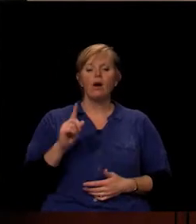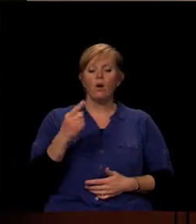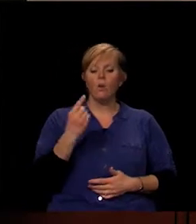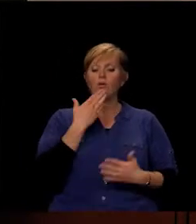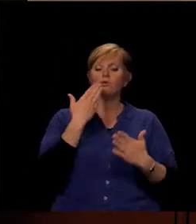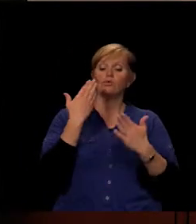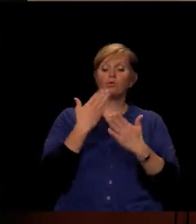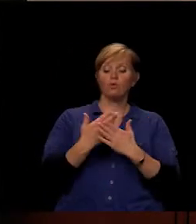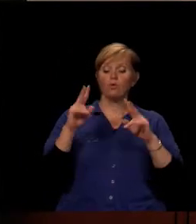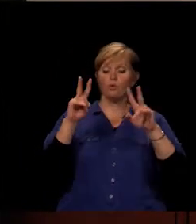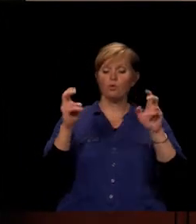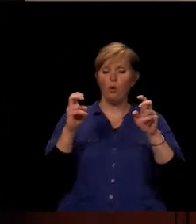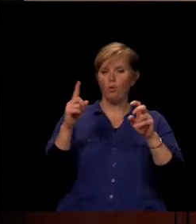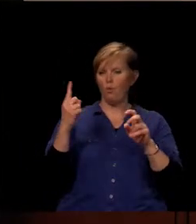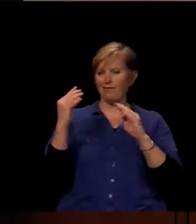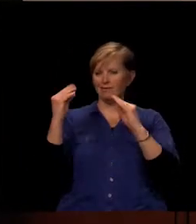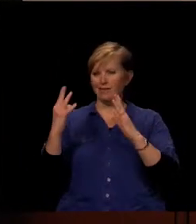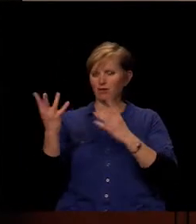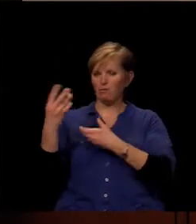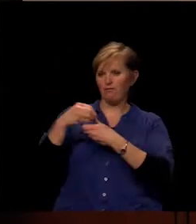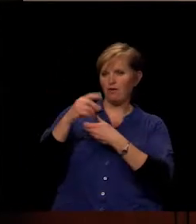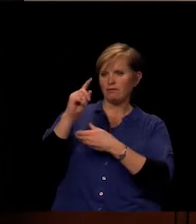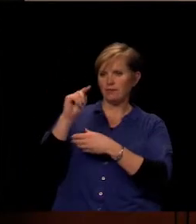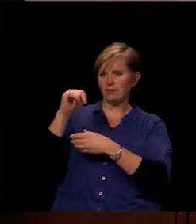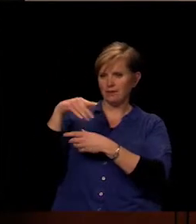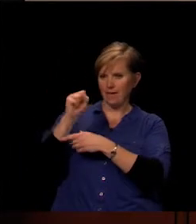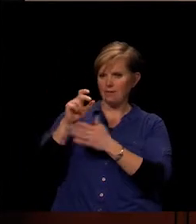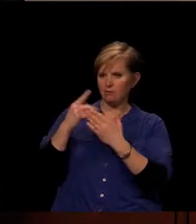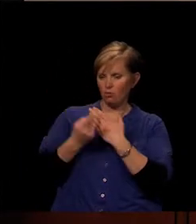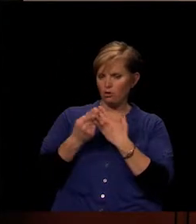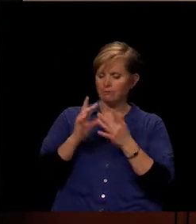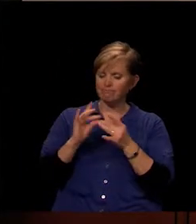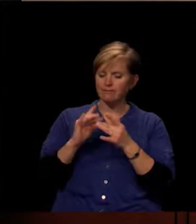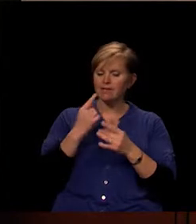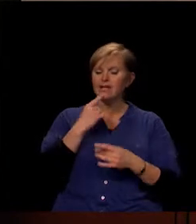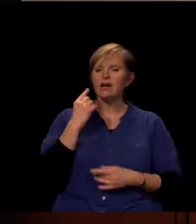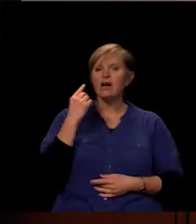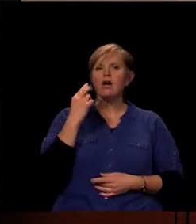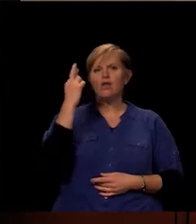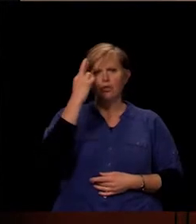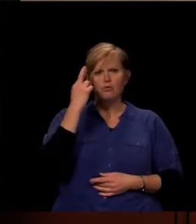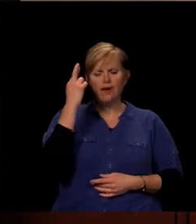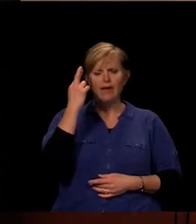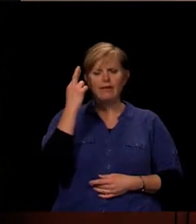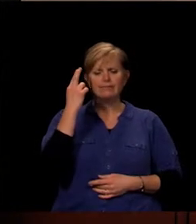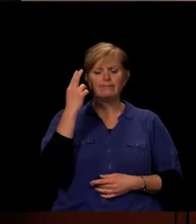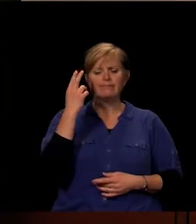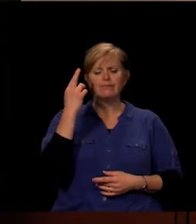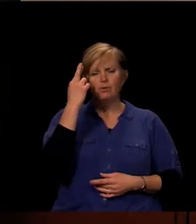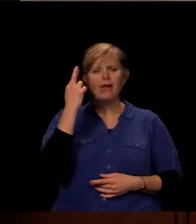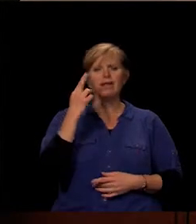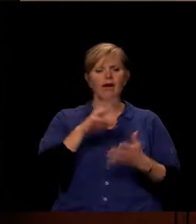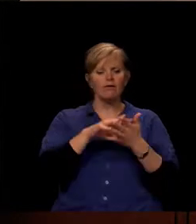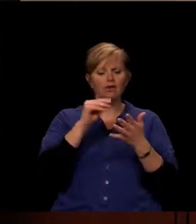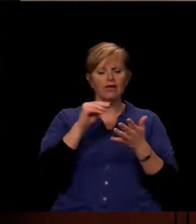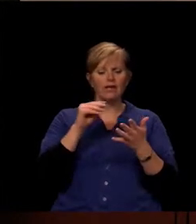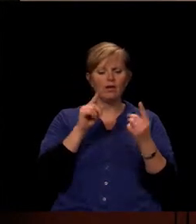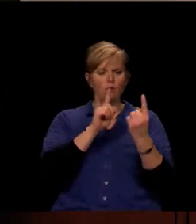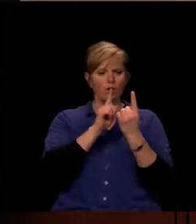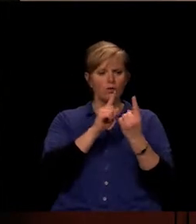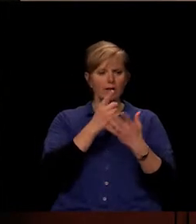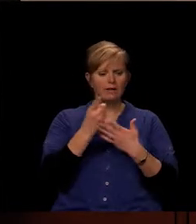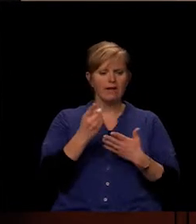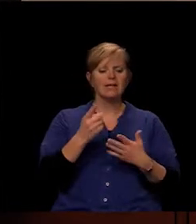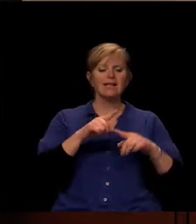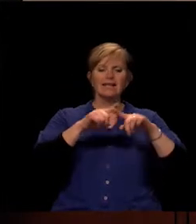who's been involved in the TAPS program. She said, the reality of using the one-to-one device is contingent on staff development and knowing that